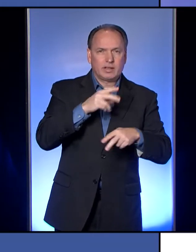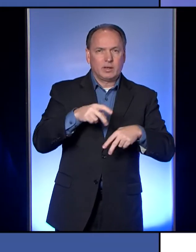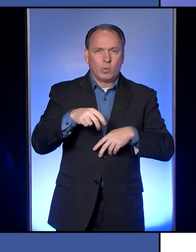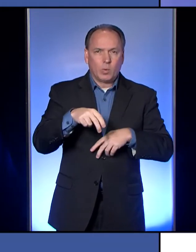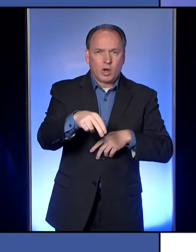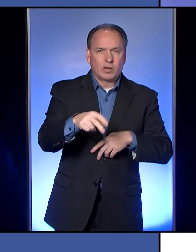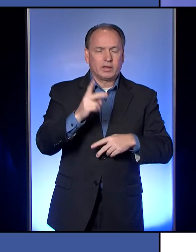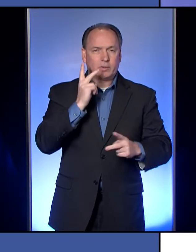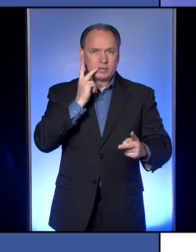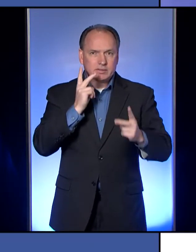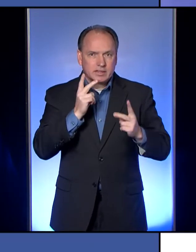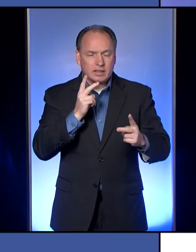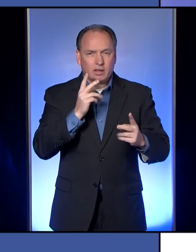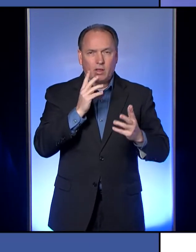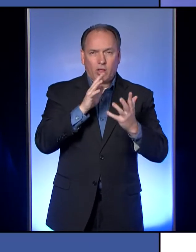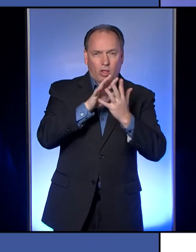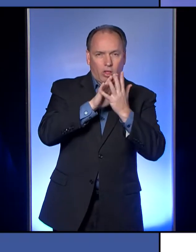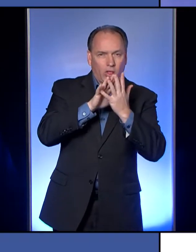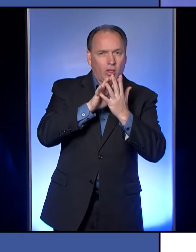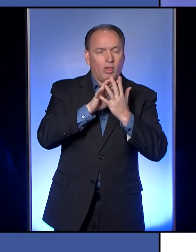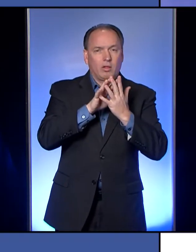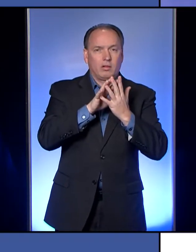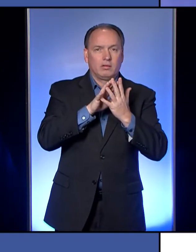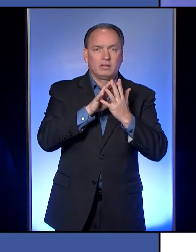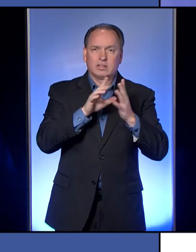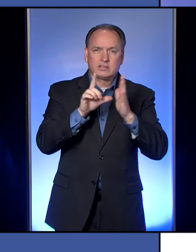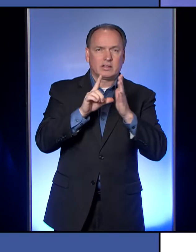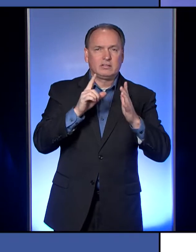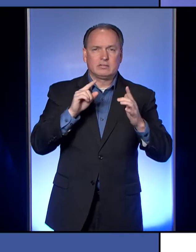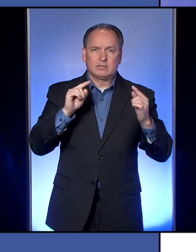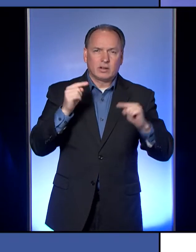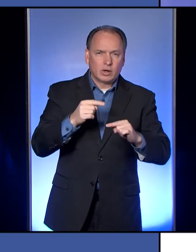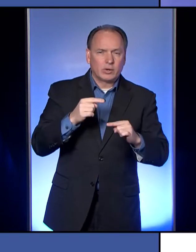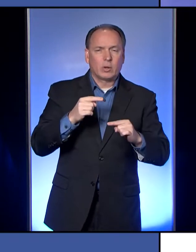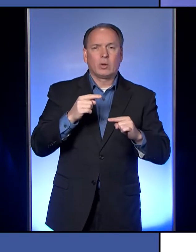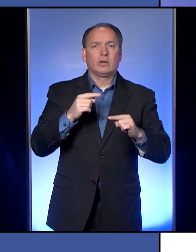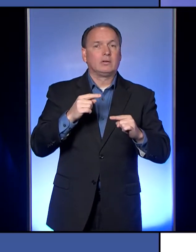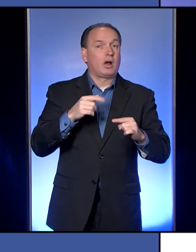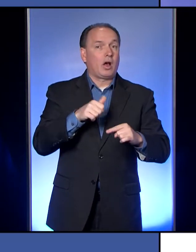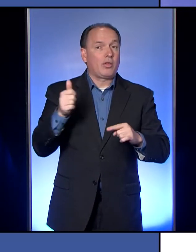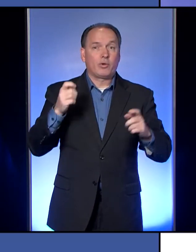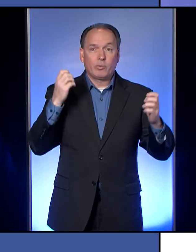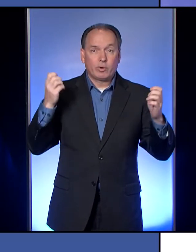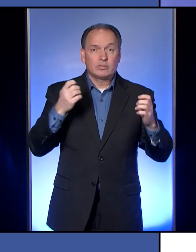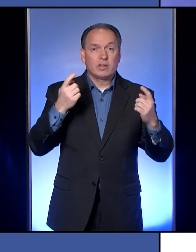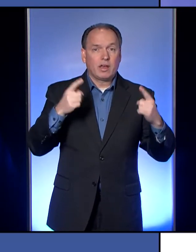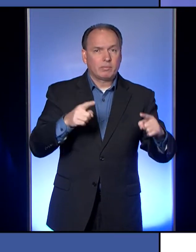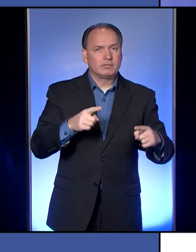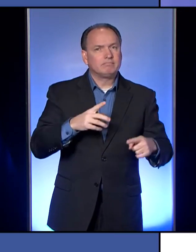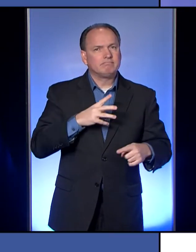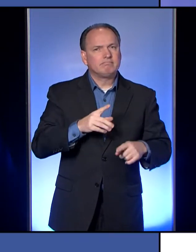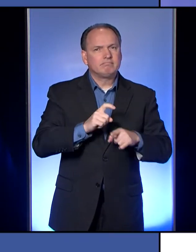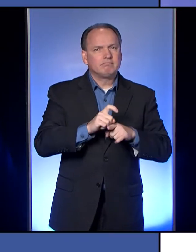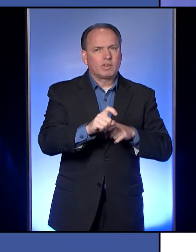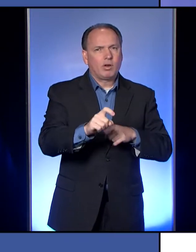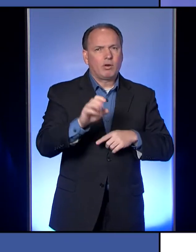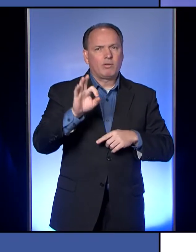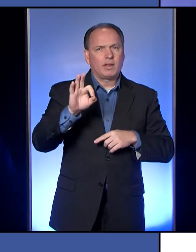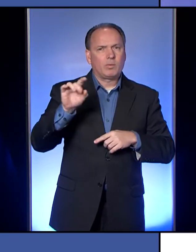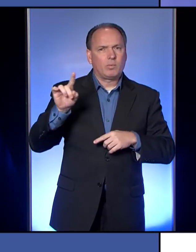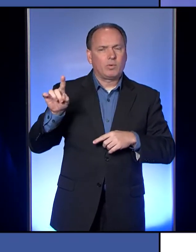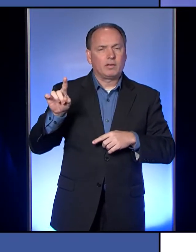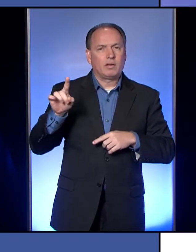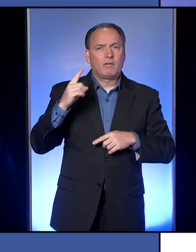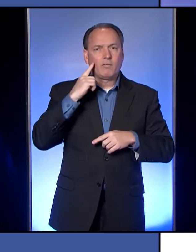seeing, or if you have any sudden severe pain, or of course, any other emergency that might occur. Please only call